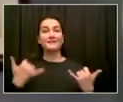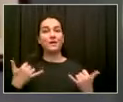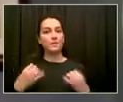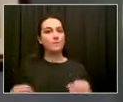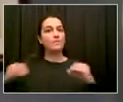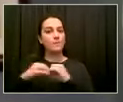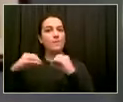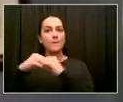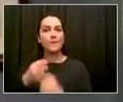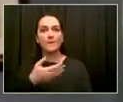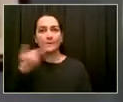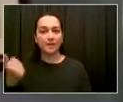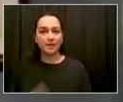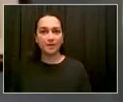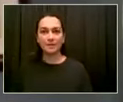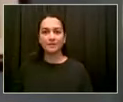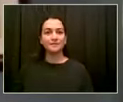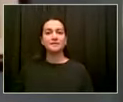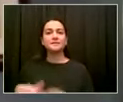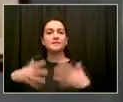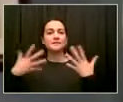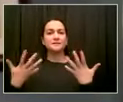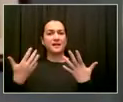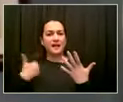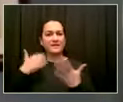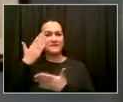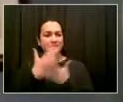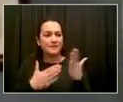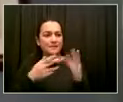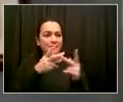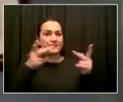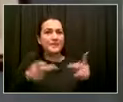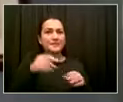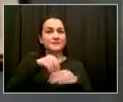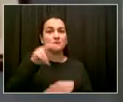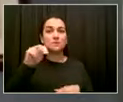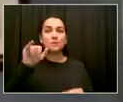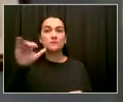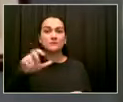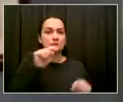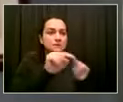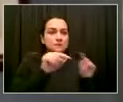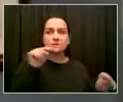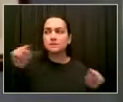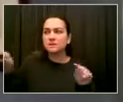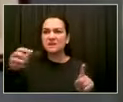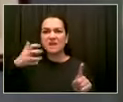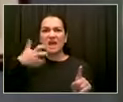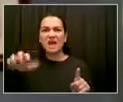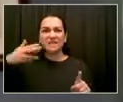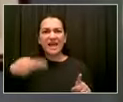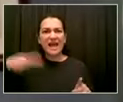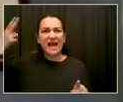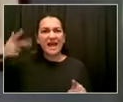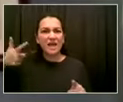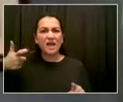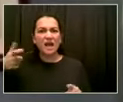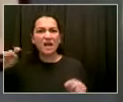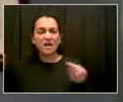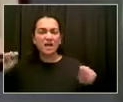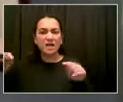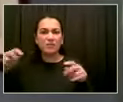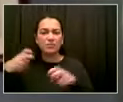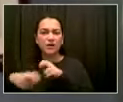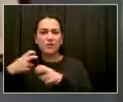distribution and much-needed job opportunities. Expansion of the Cure Violence services in Southeast